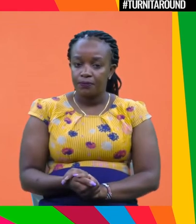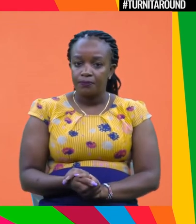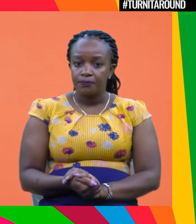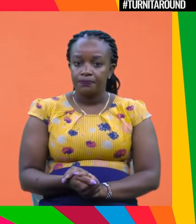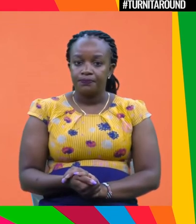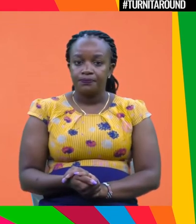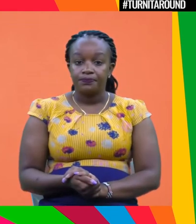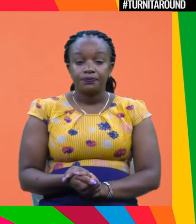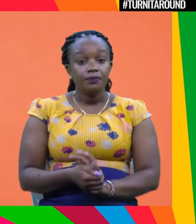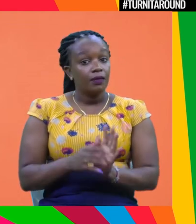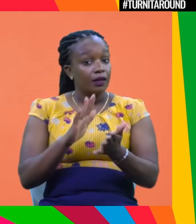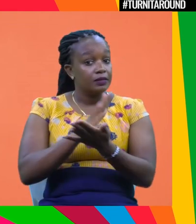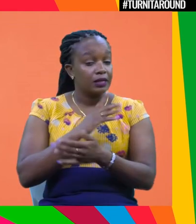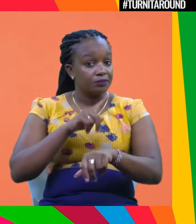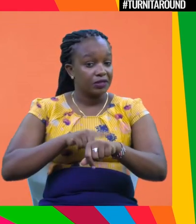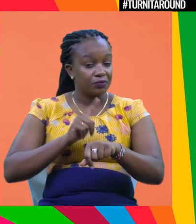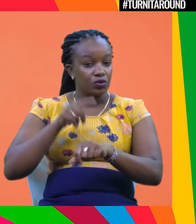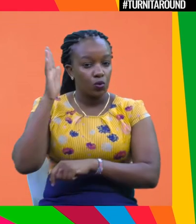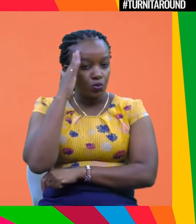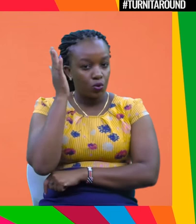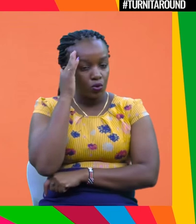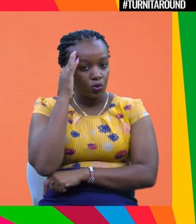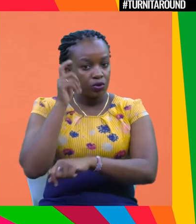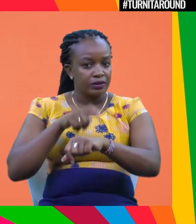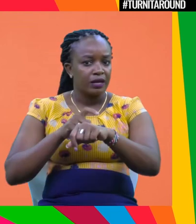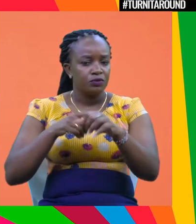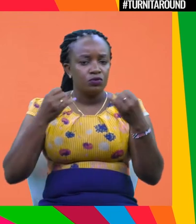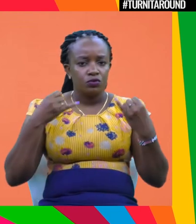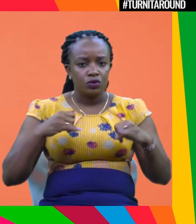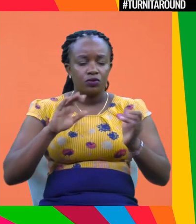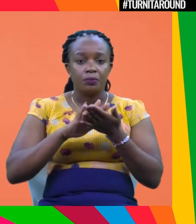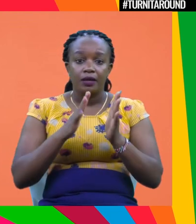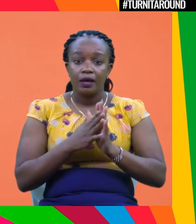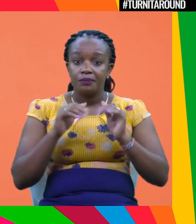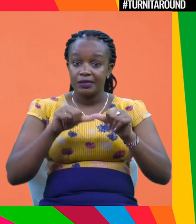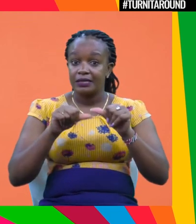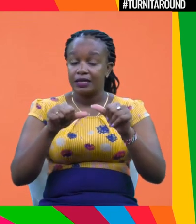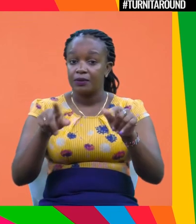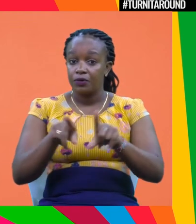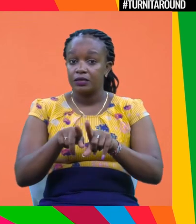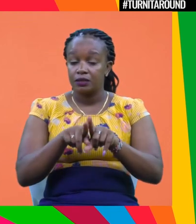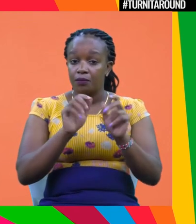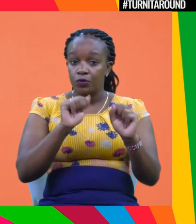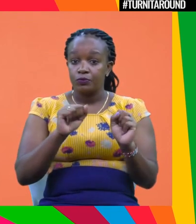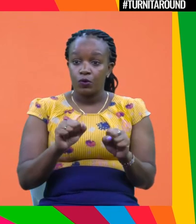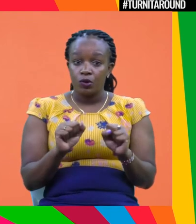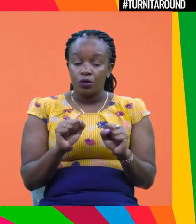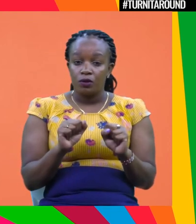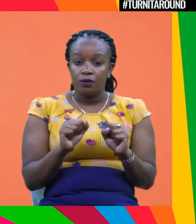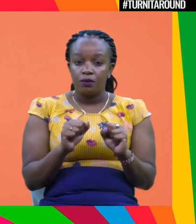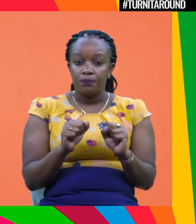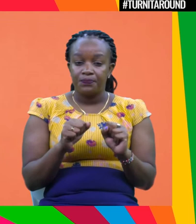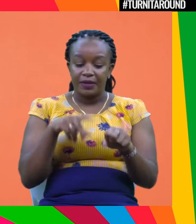you can help us. Because sometimes, you know, when I'm trying to become as sustainable as possible, but then